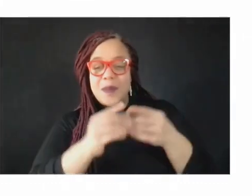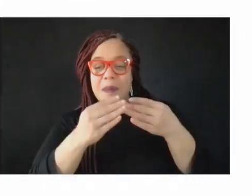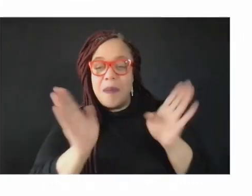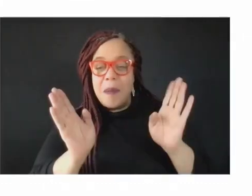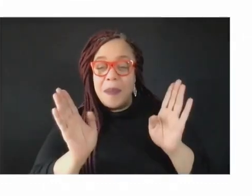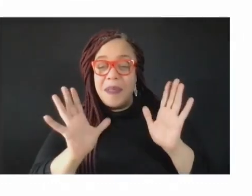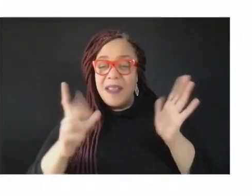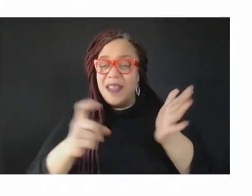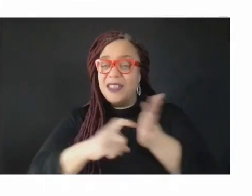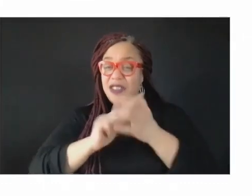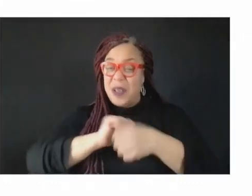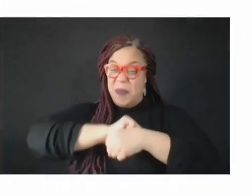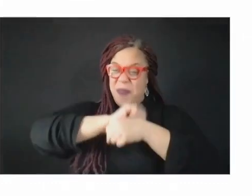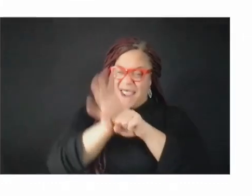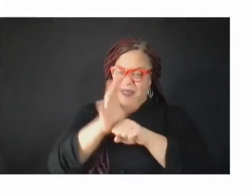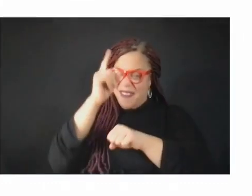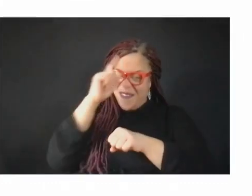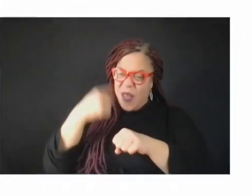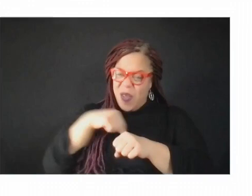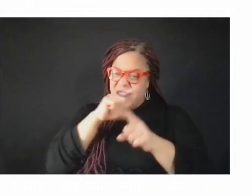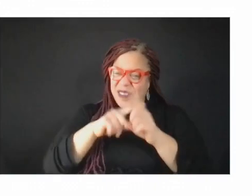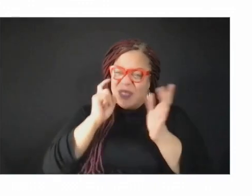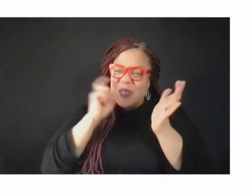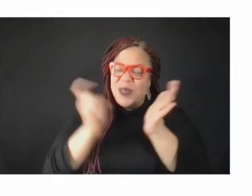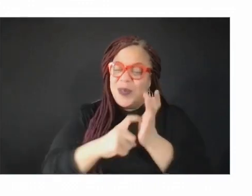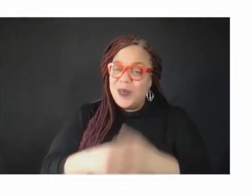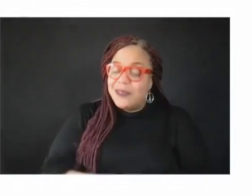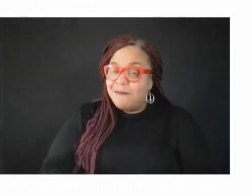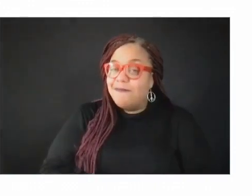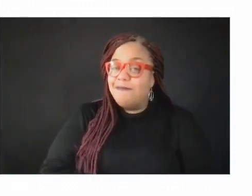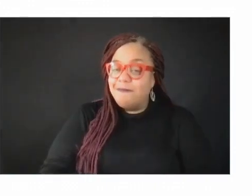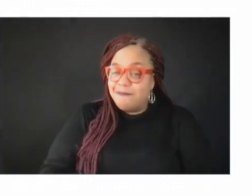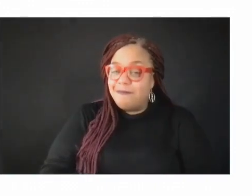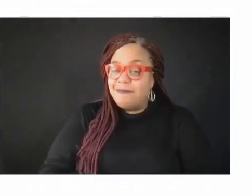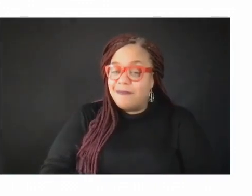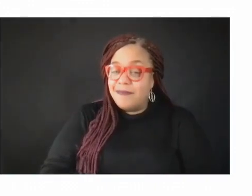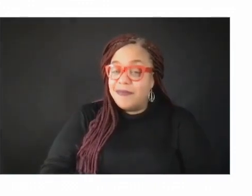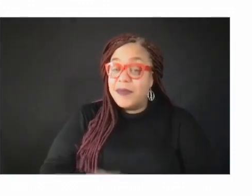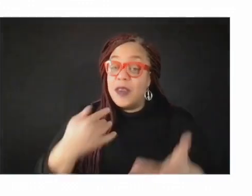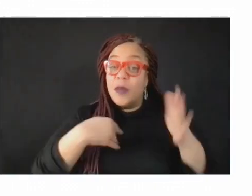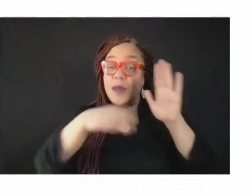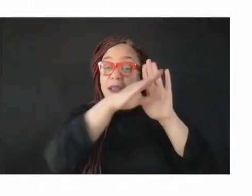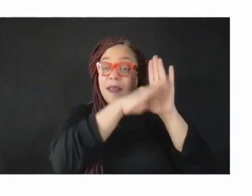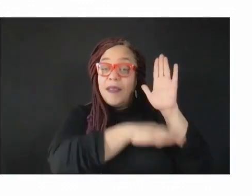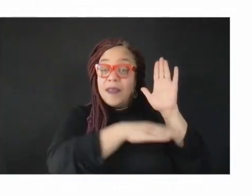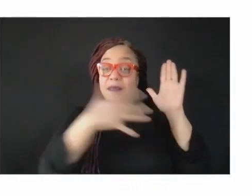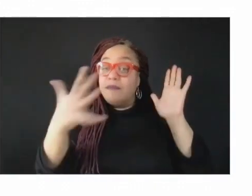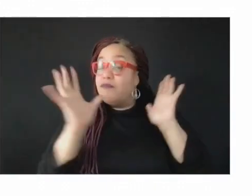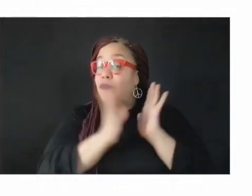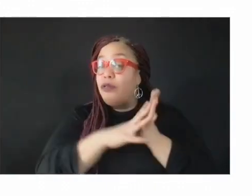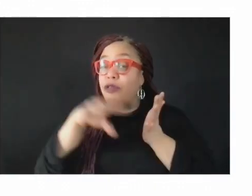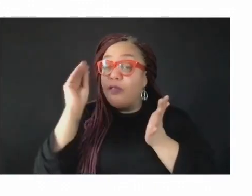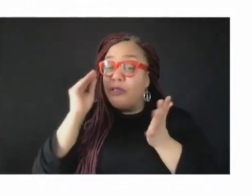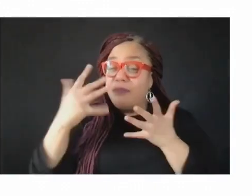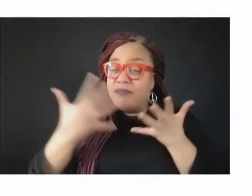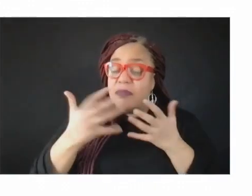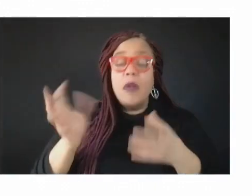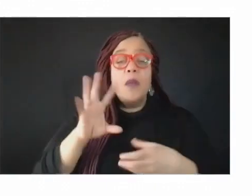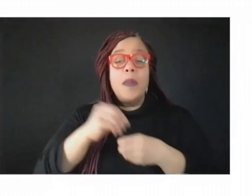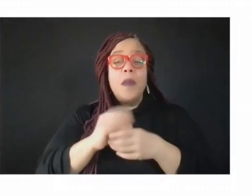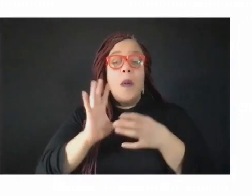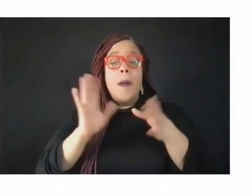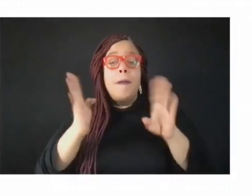And so it's some lessons that we've learned from our work with Communivacs with our hyper-local approach I want to bring to you